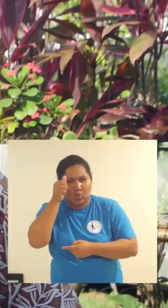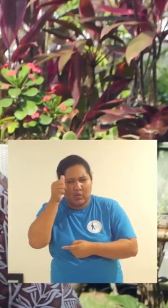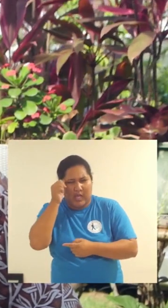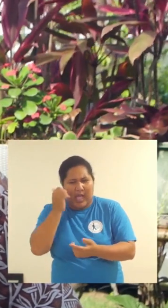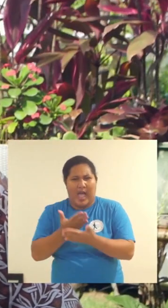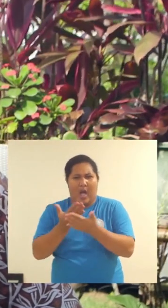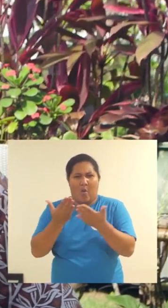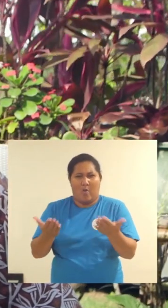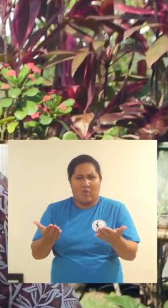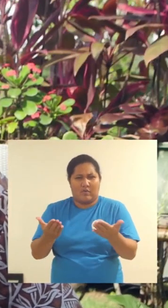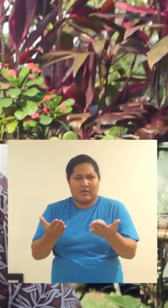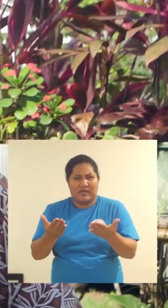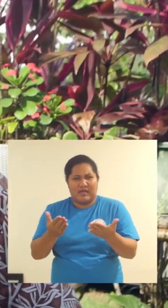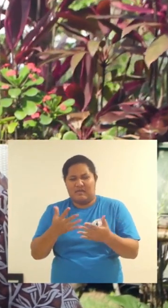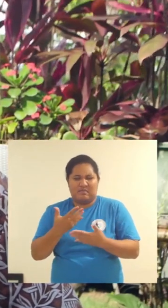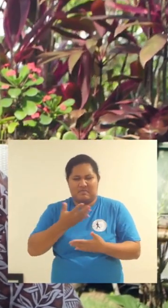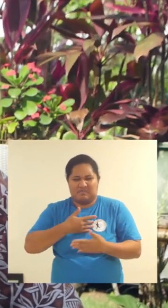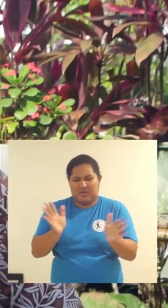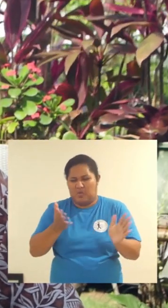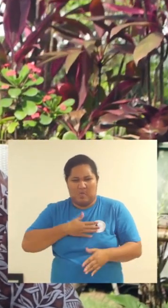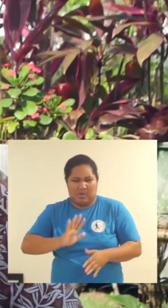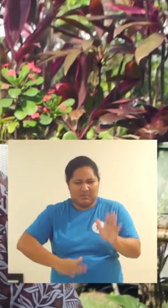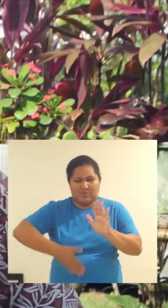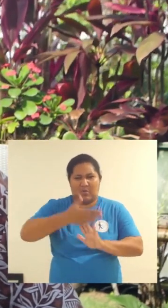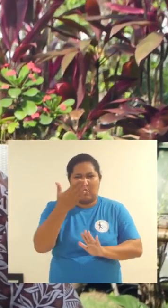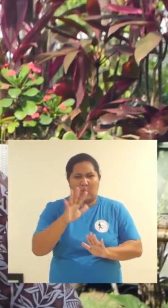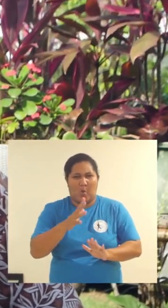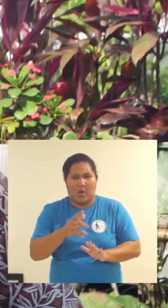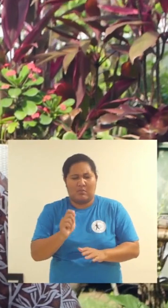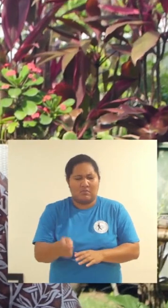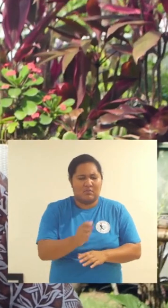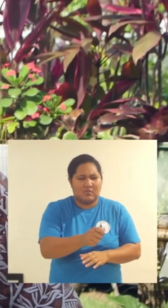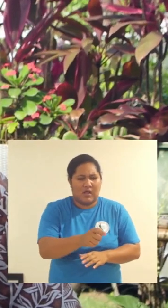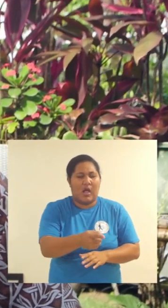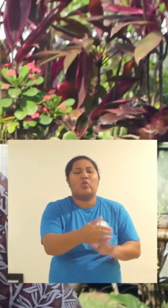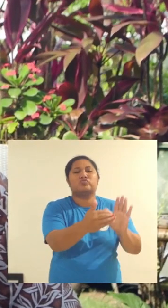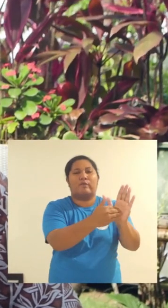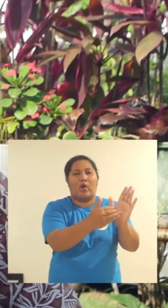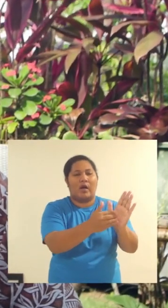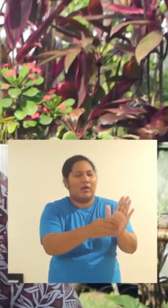We are all time. We have been killed,